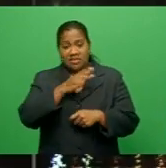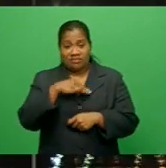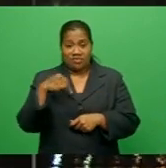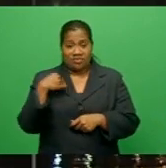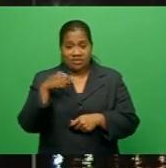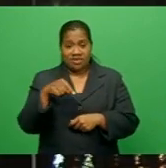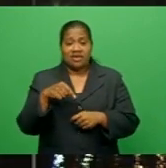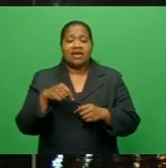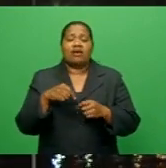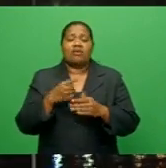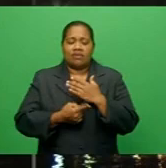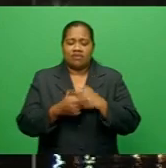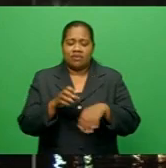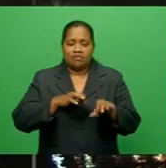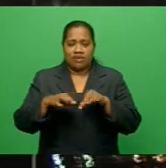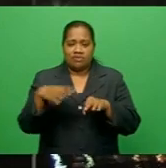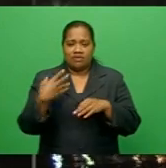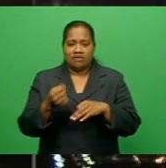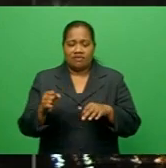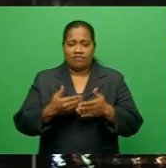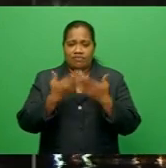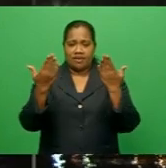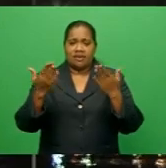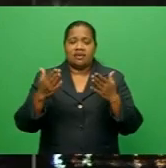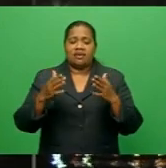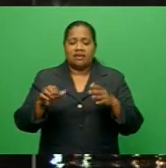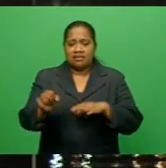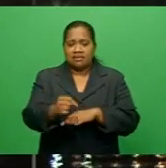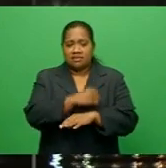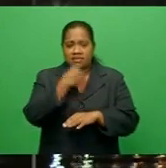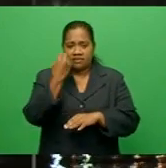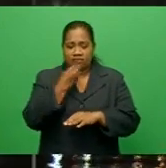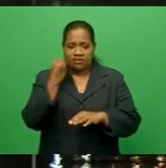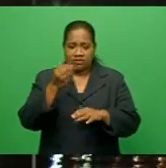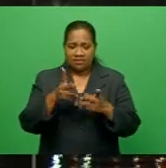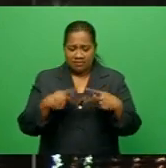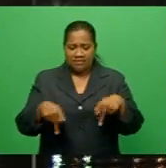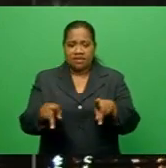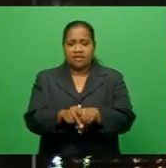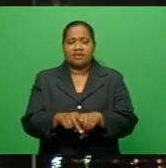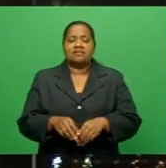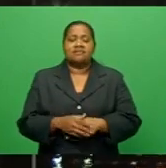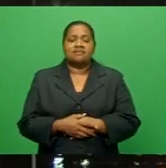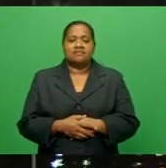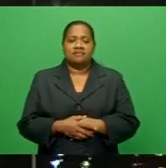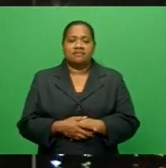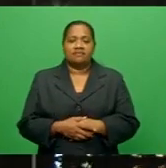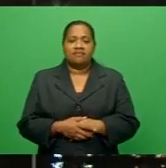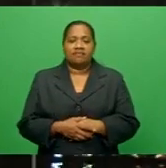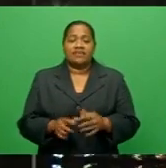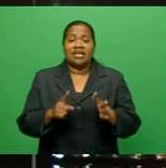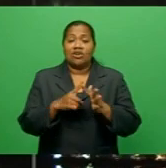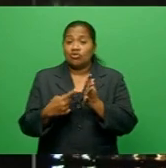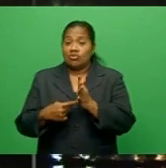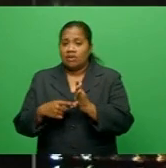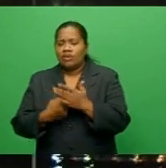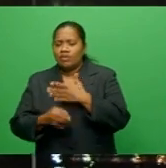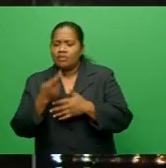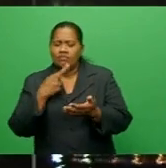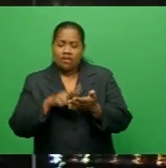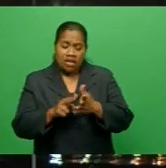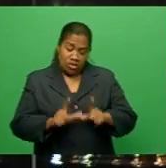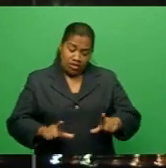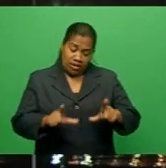seafood center to replace the current temporary fish market. However, Eleanor Tarangai View reports, the location of this new